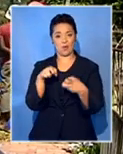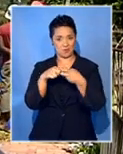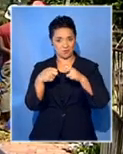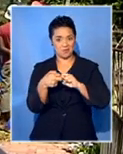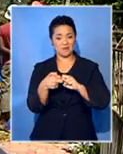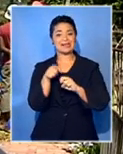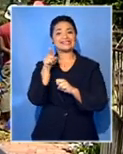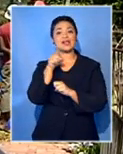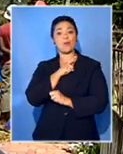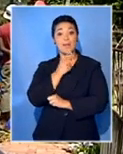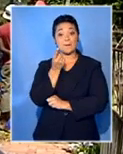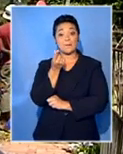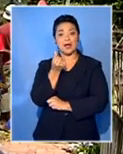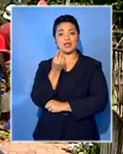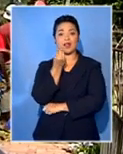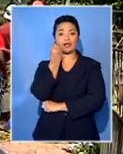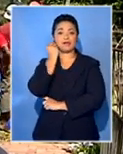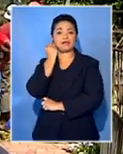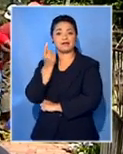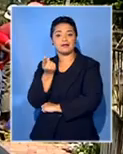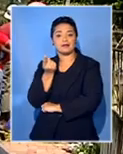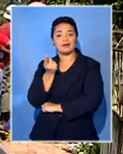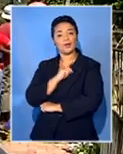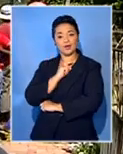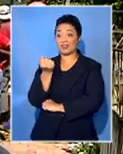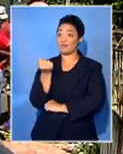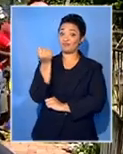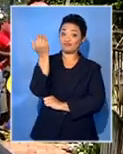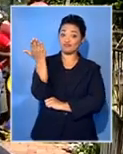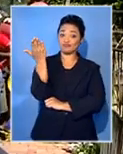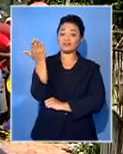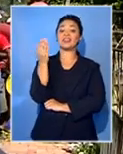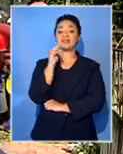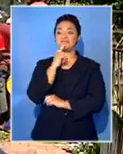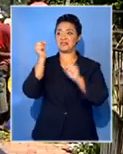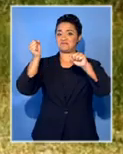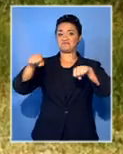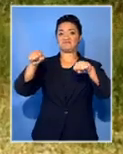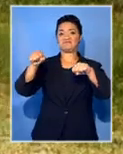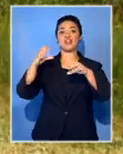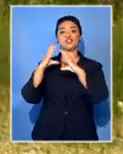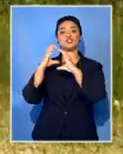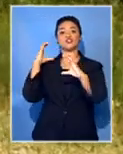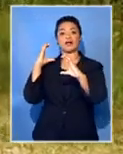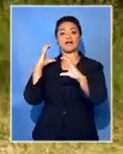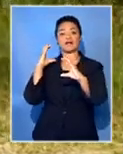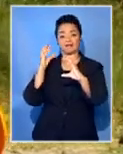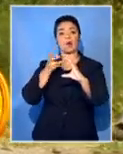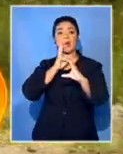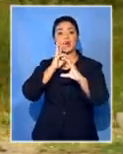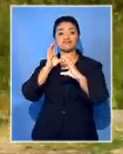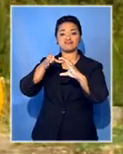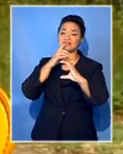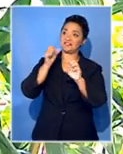tender board because I think they make a deal with the owners of these trucks. The municipality